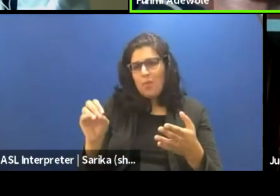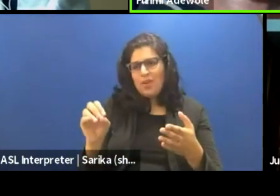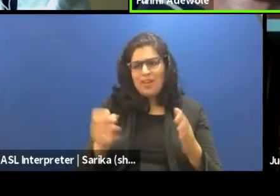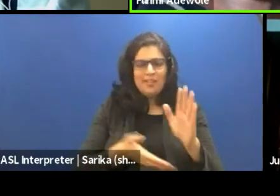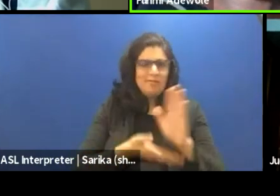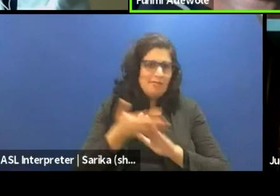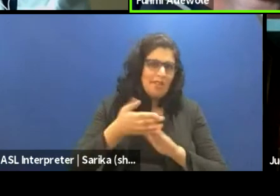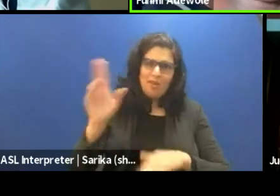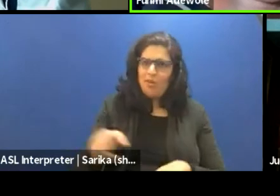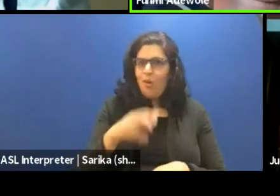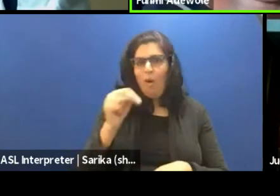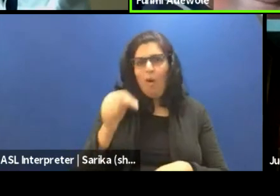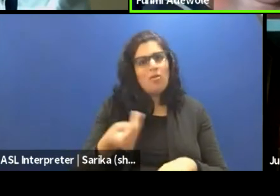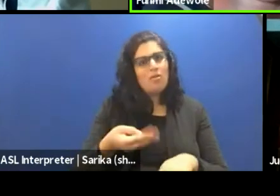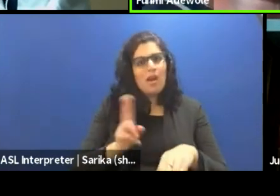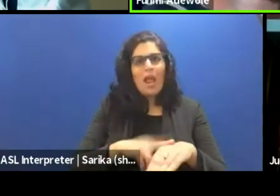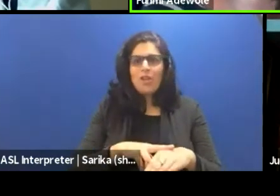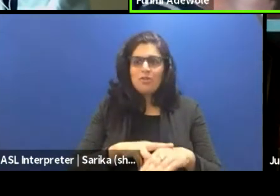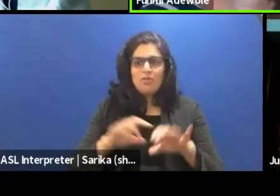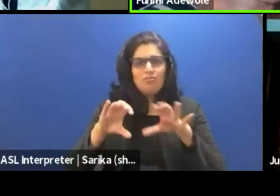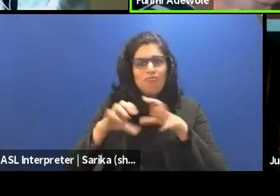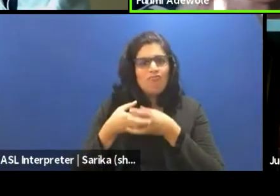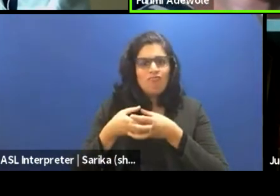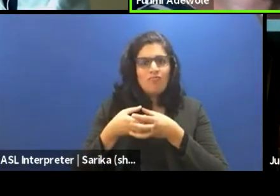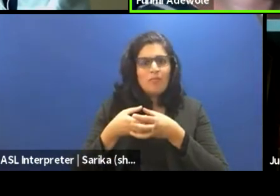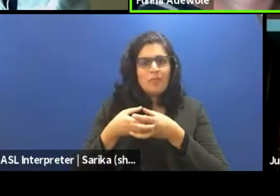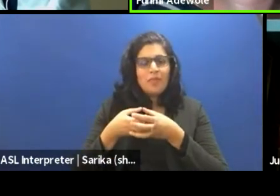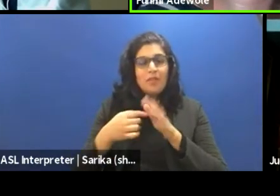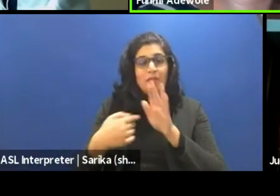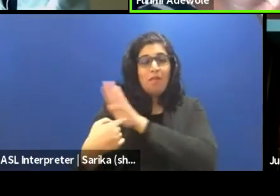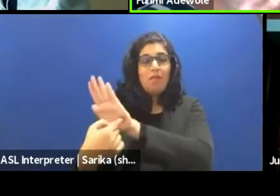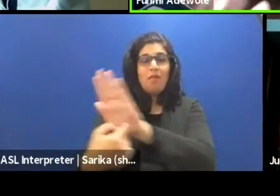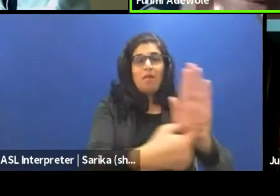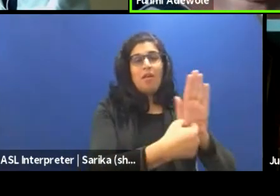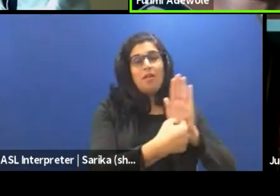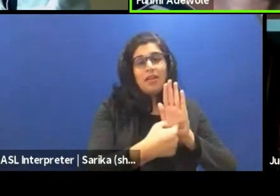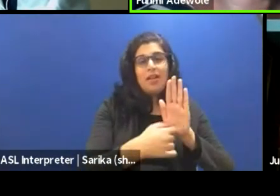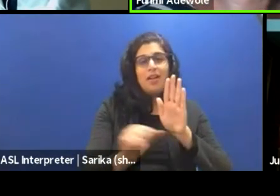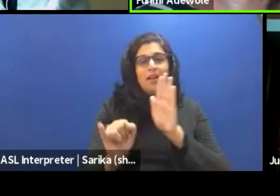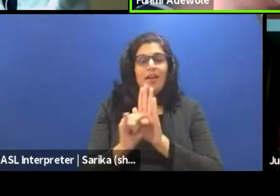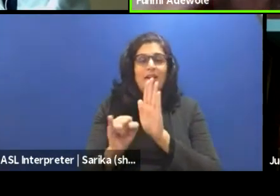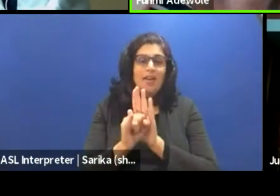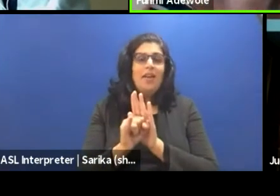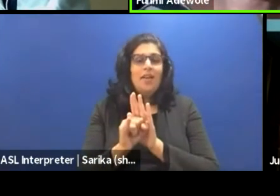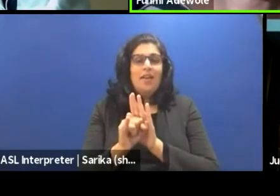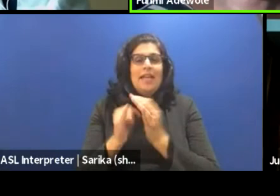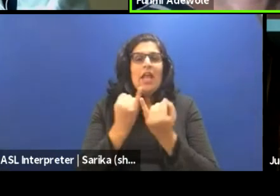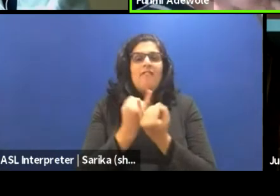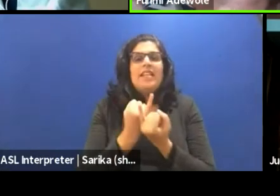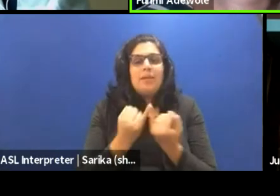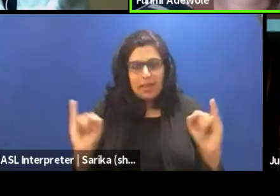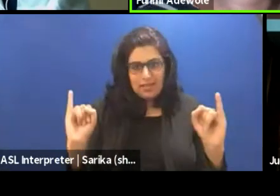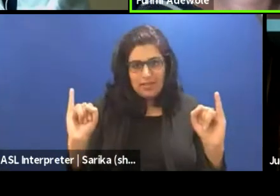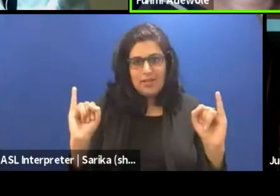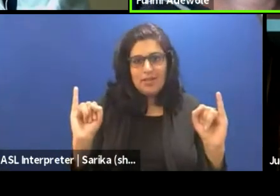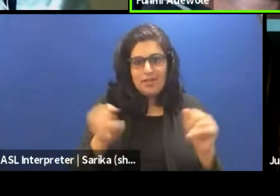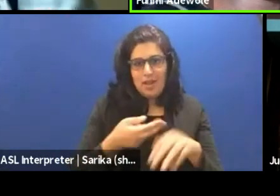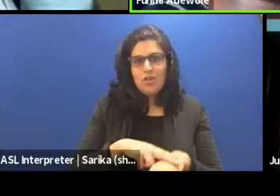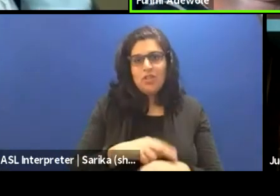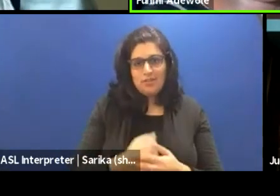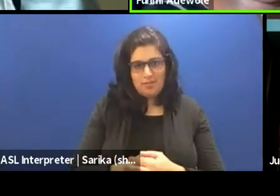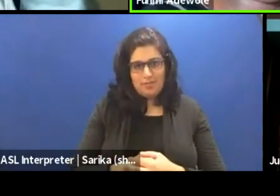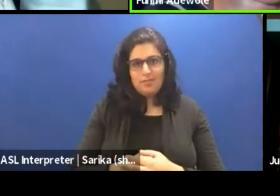or, um, to project the identity of the independent nations.